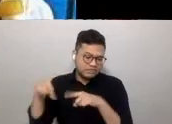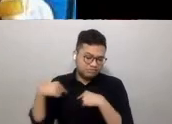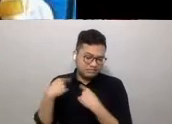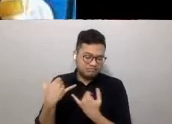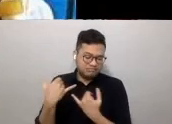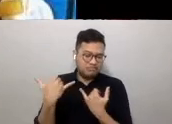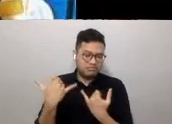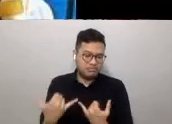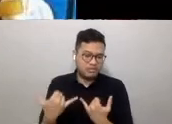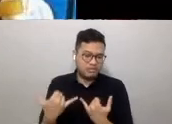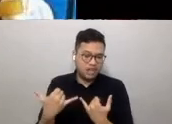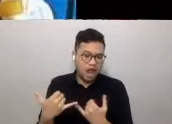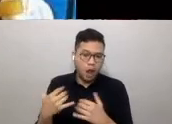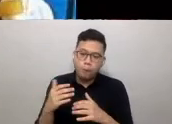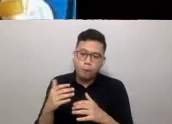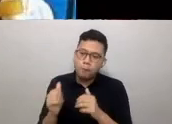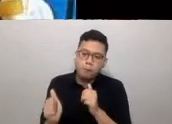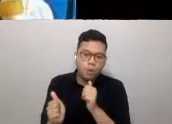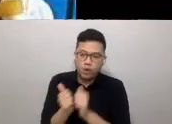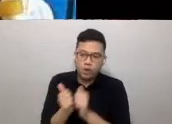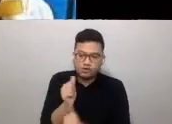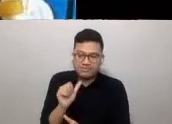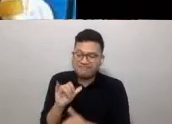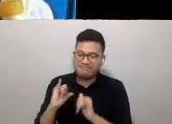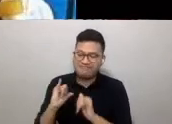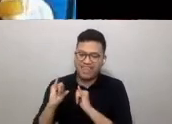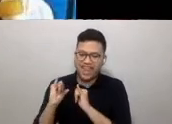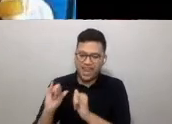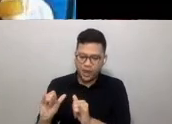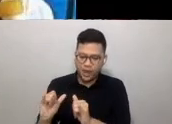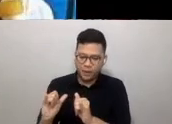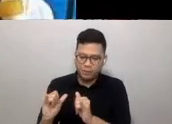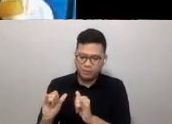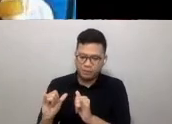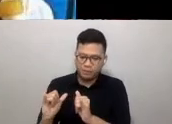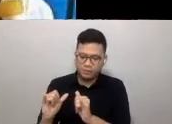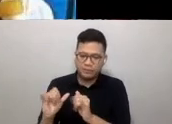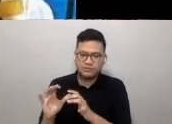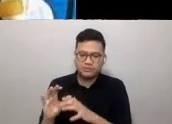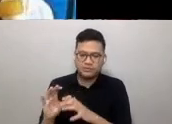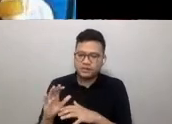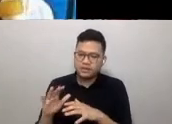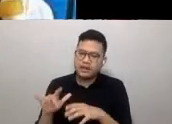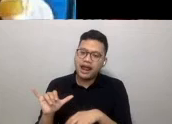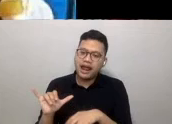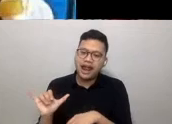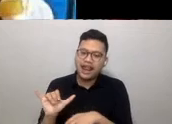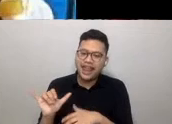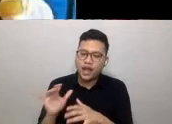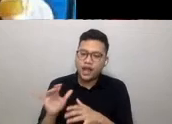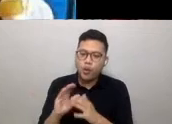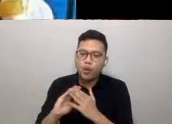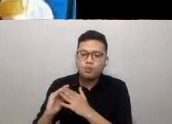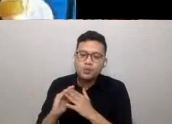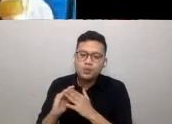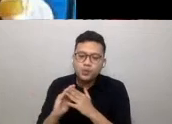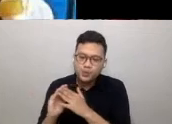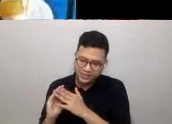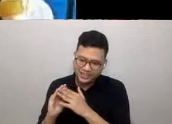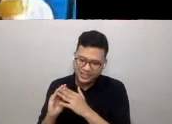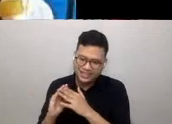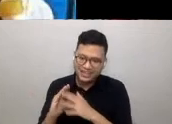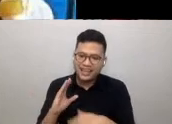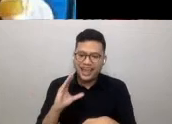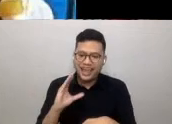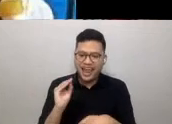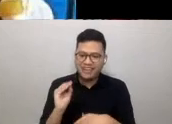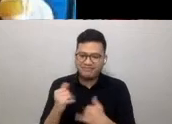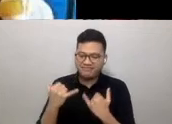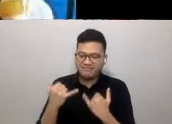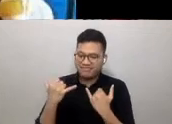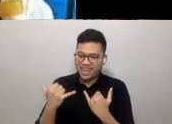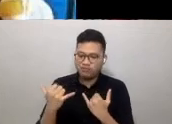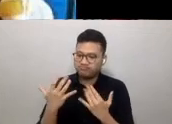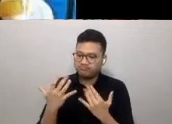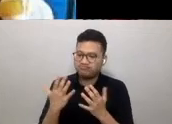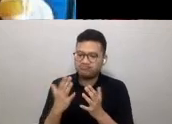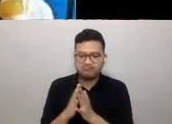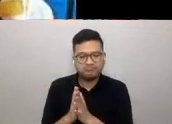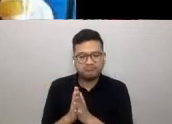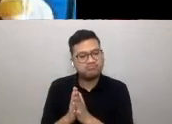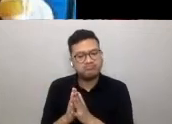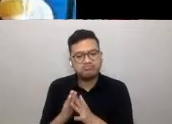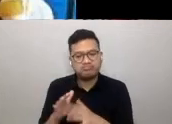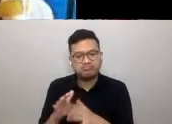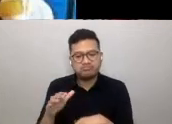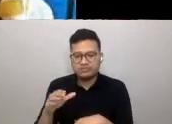largely been unaltered. They exist as multifunctional communities in themselves, and as such would not be incomprehensible to a